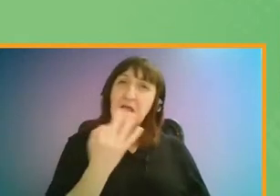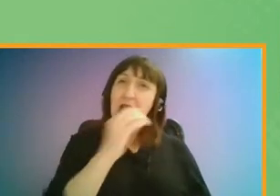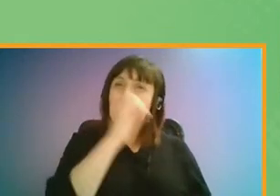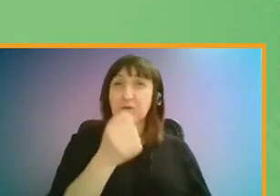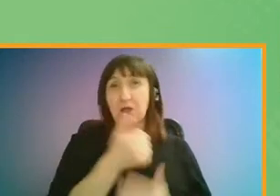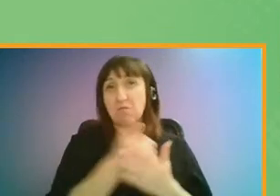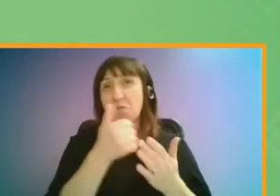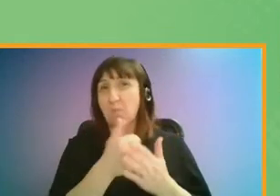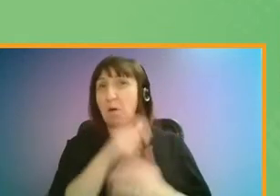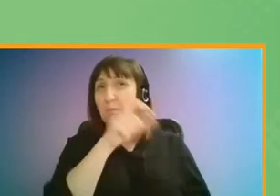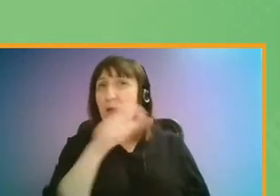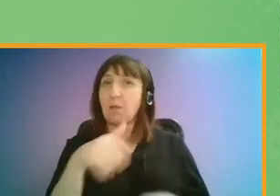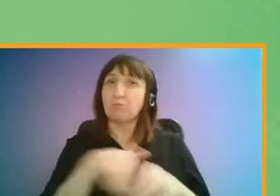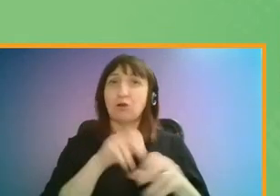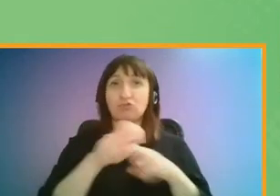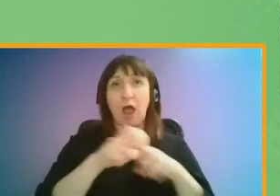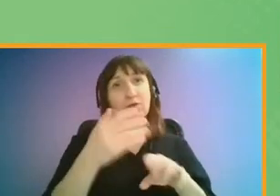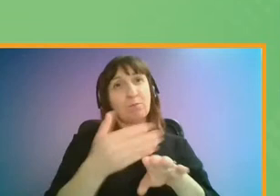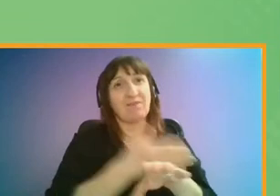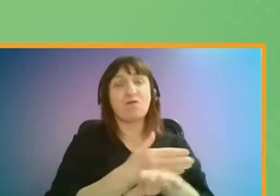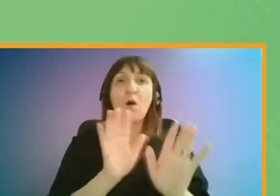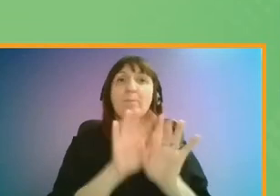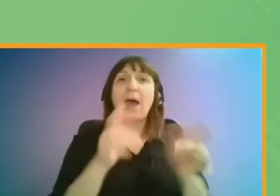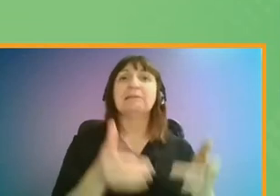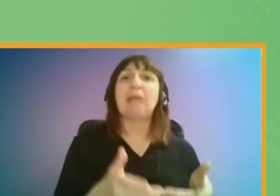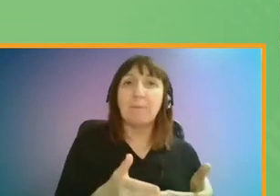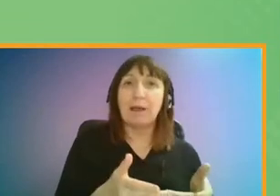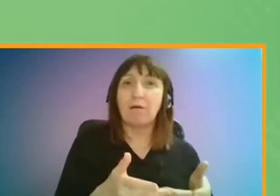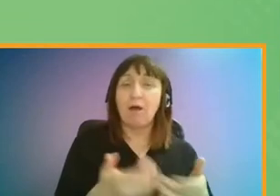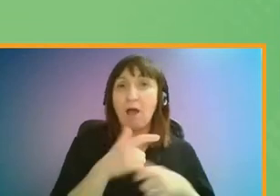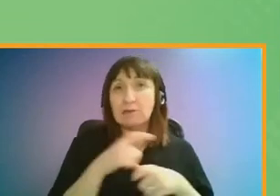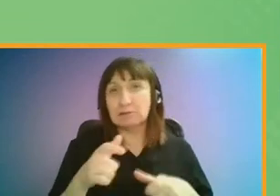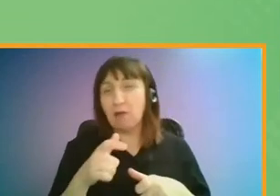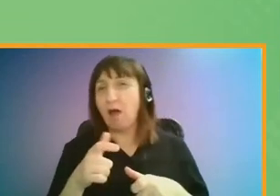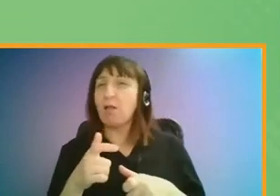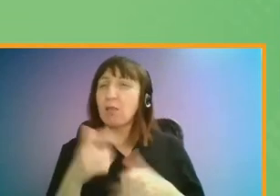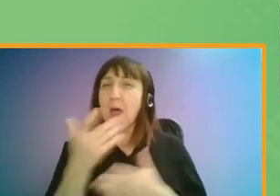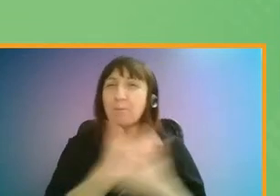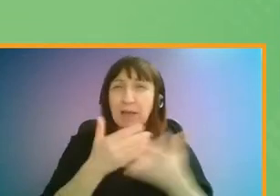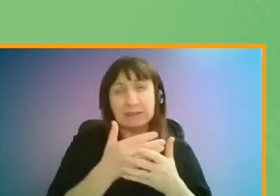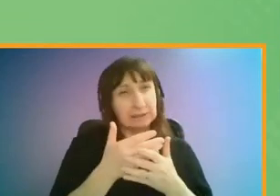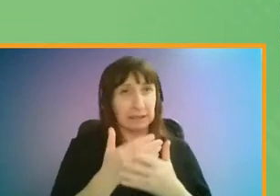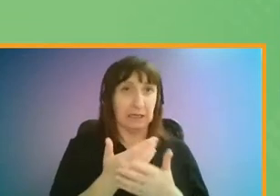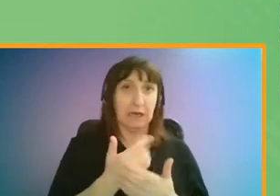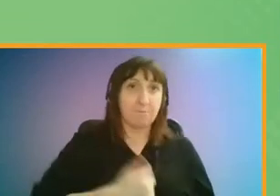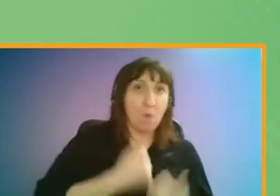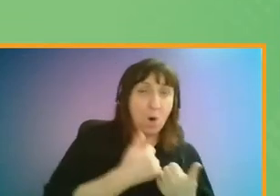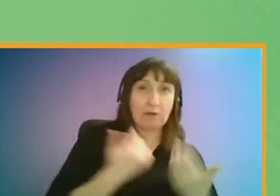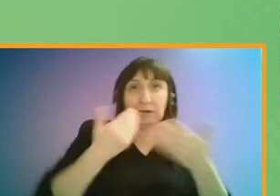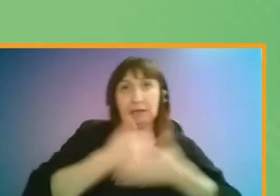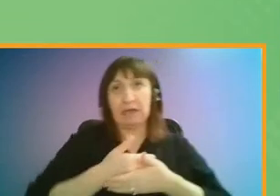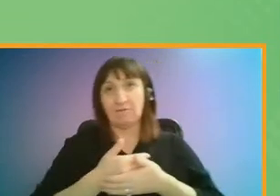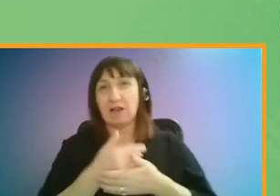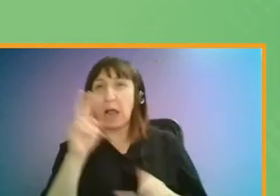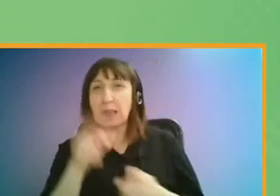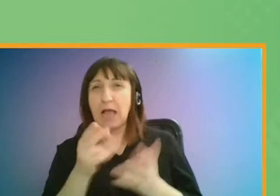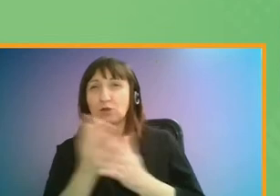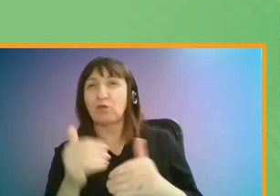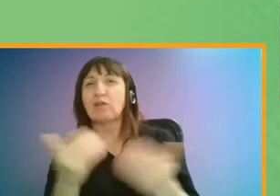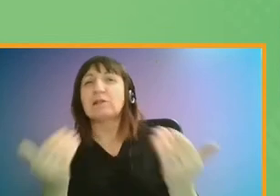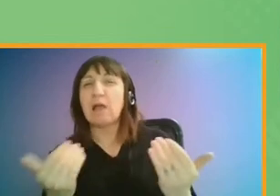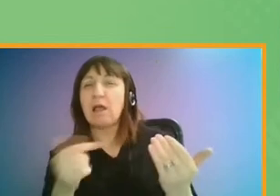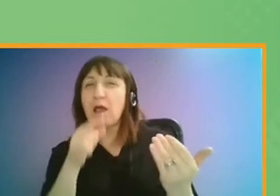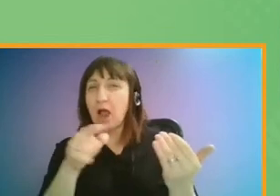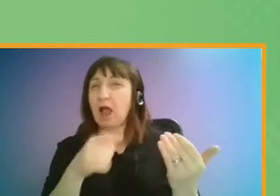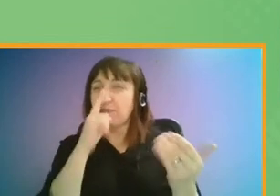number of people travelling before the pandemic. There are still busy peak times and less busy off-peak times. This scenario largely reflects